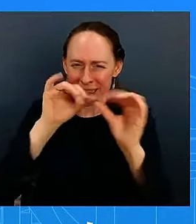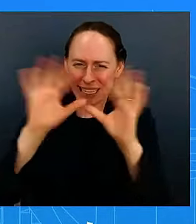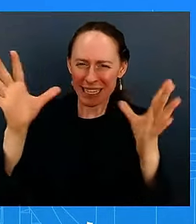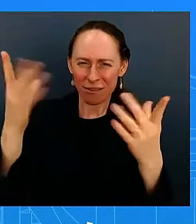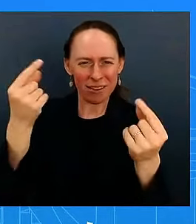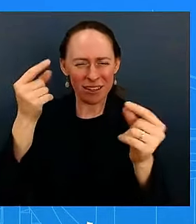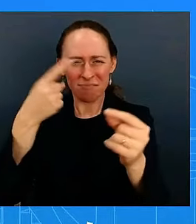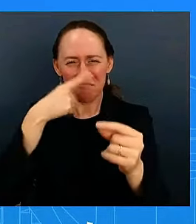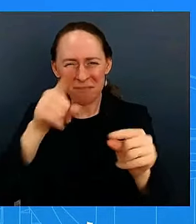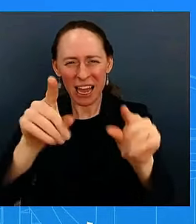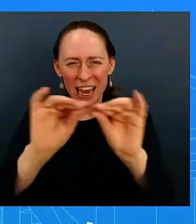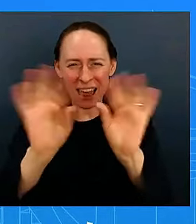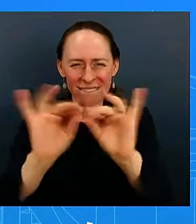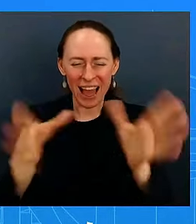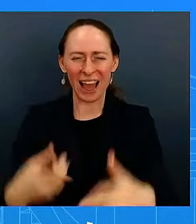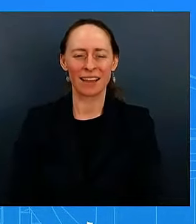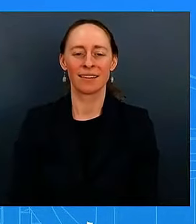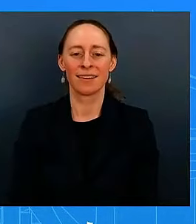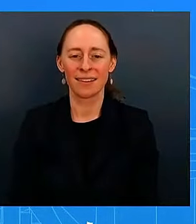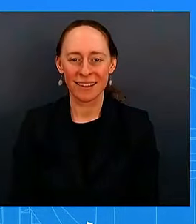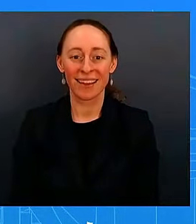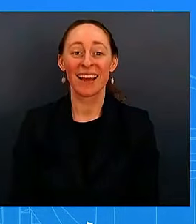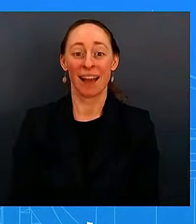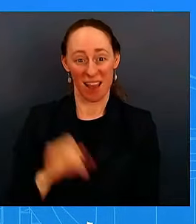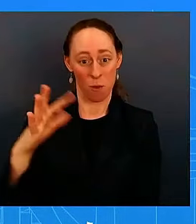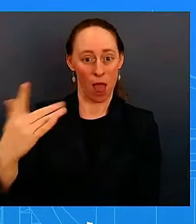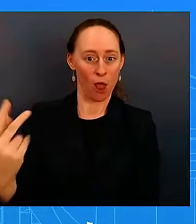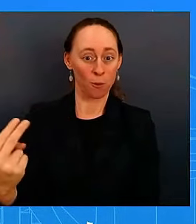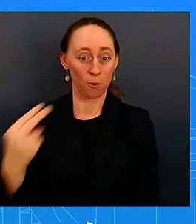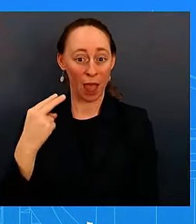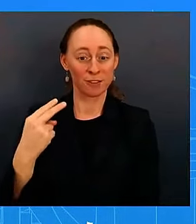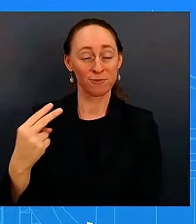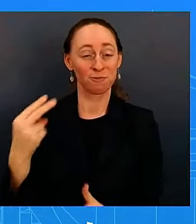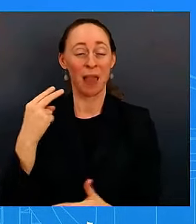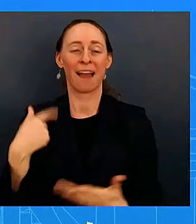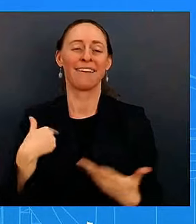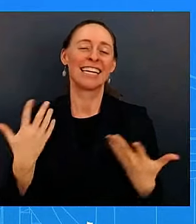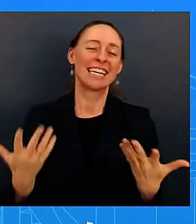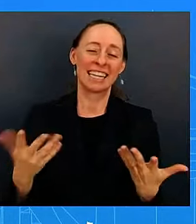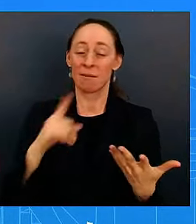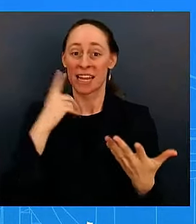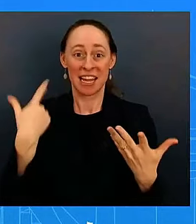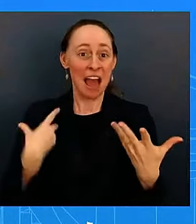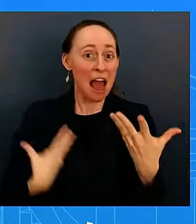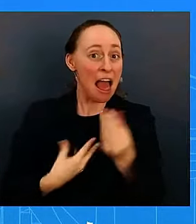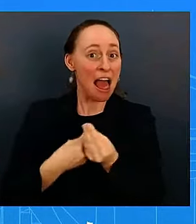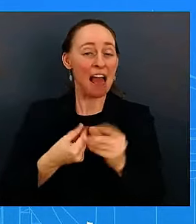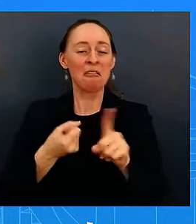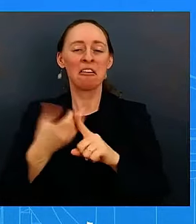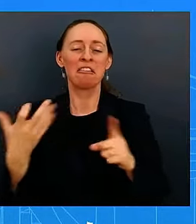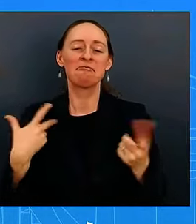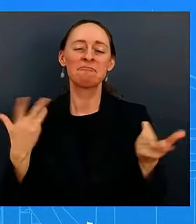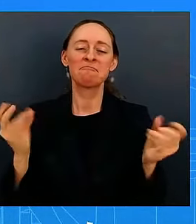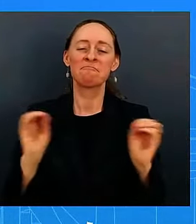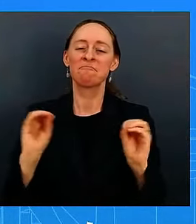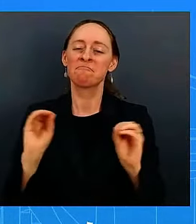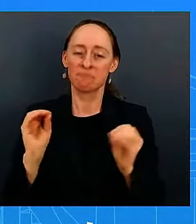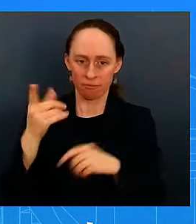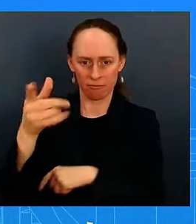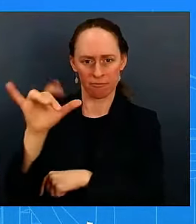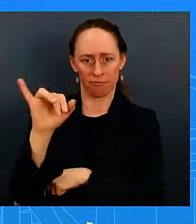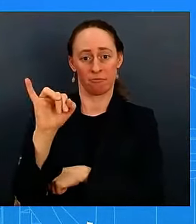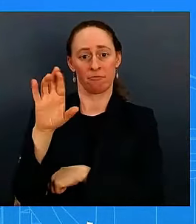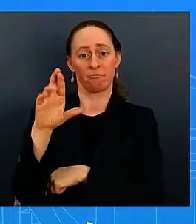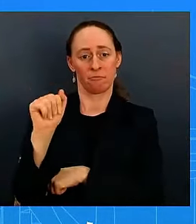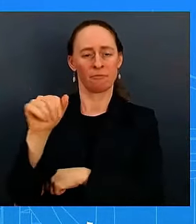add as you know one of the things that came out of the uh the um uh inflation reduction act is to make sure that we did everything that we